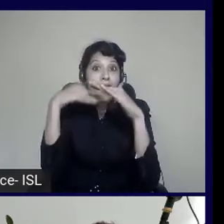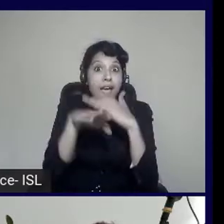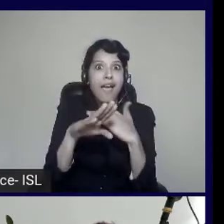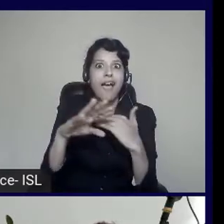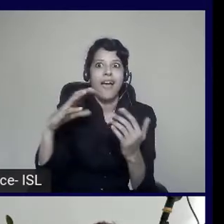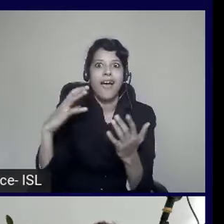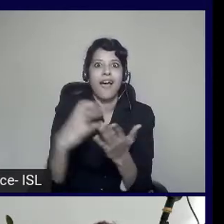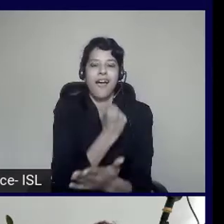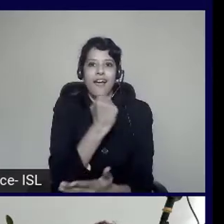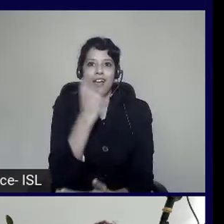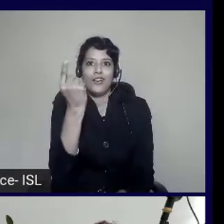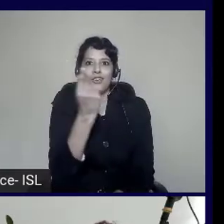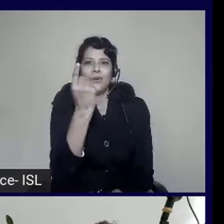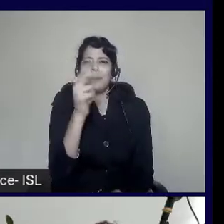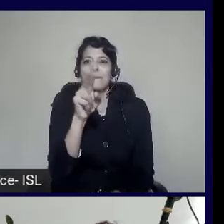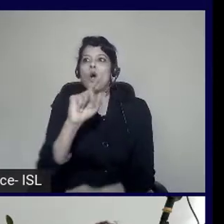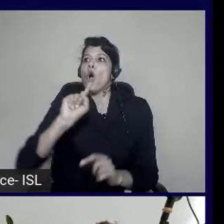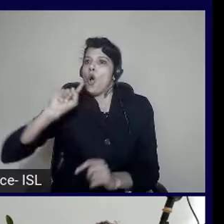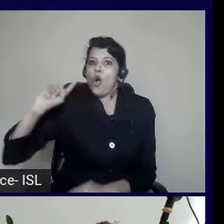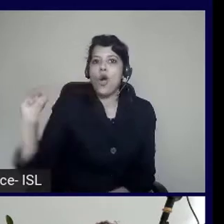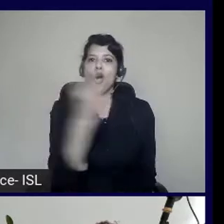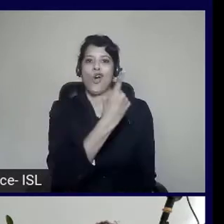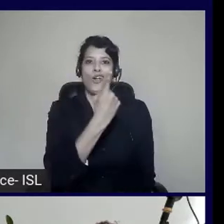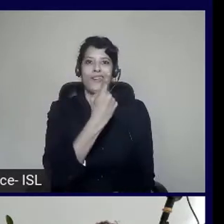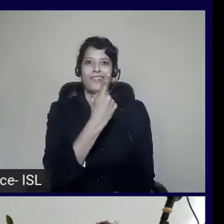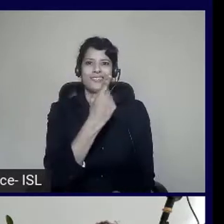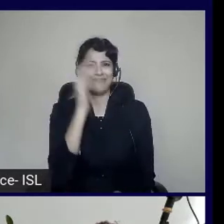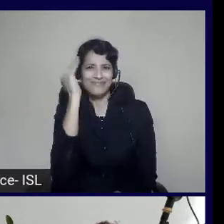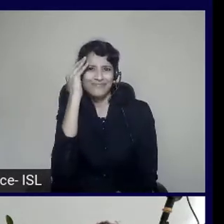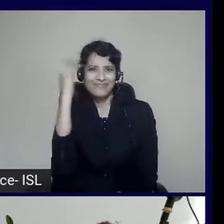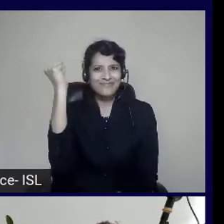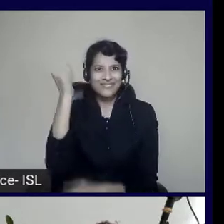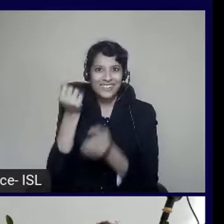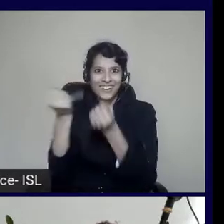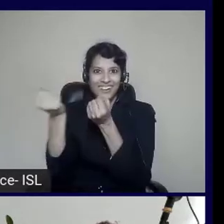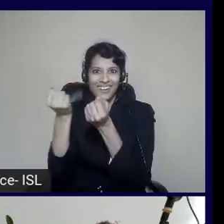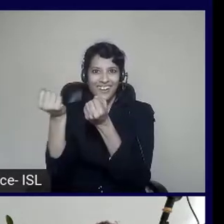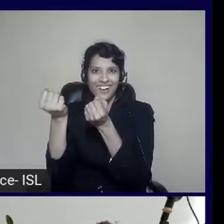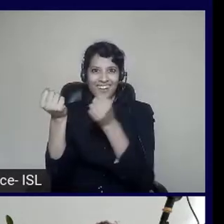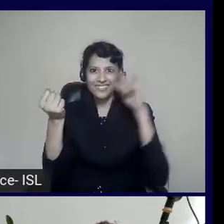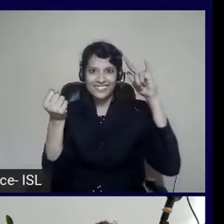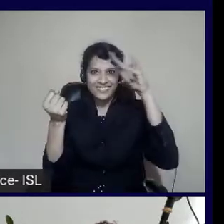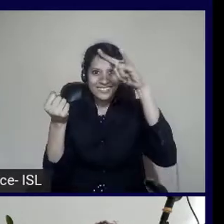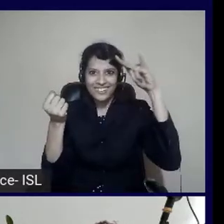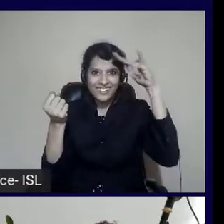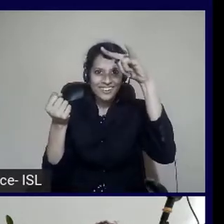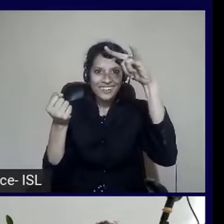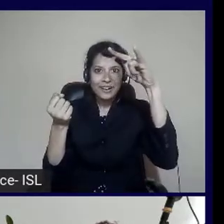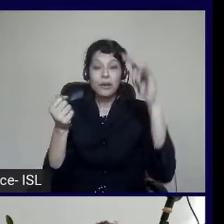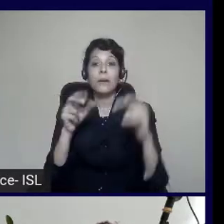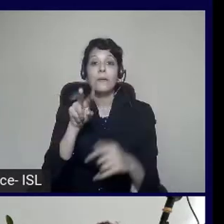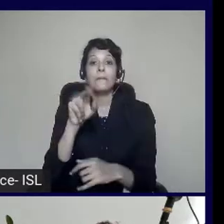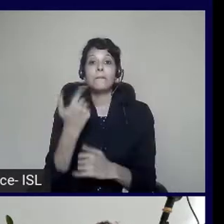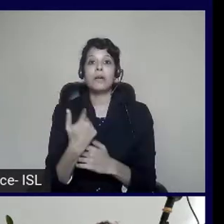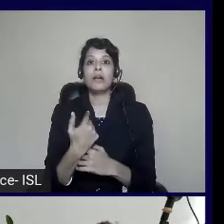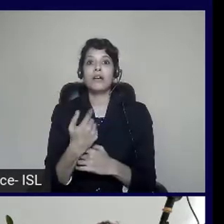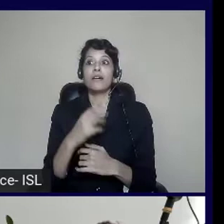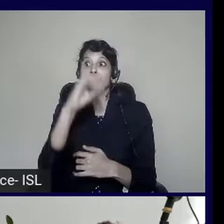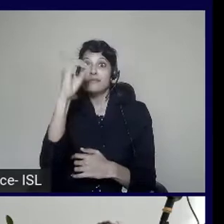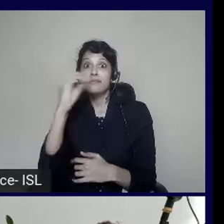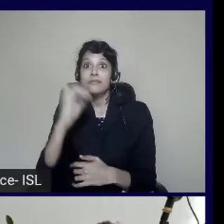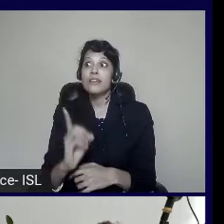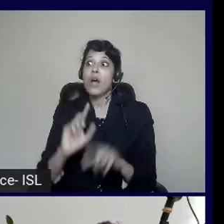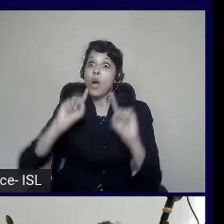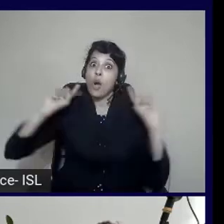Remember that car and the plane metaphor? We didn't design for the average. What we did then is we designed for everyone of those